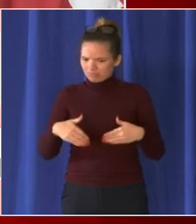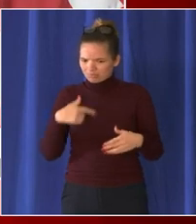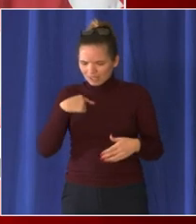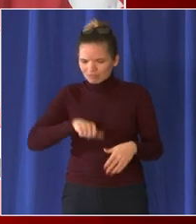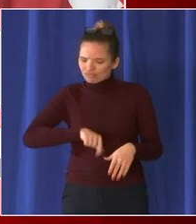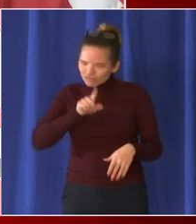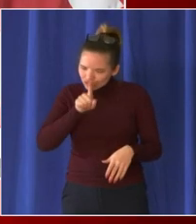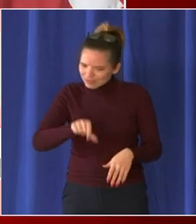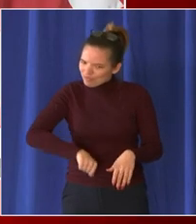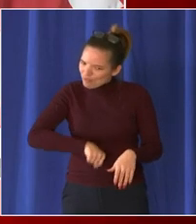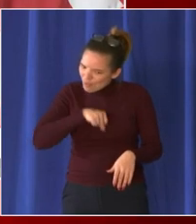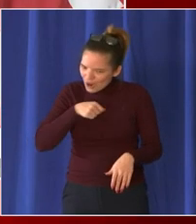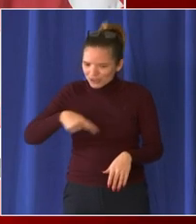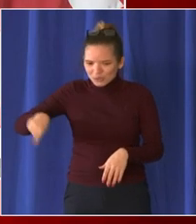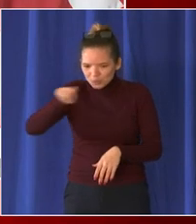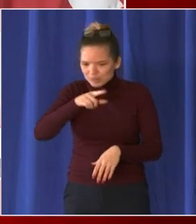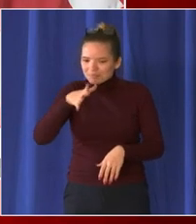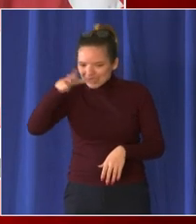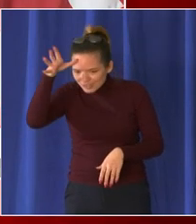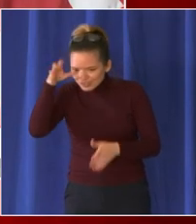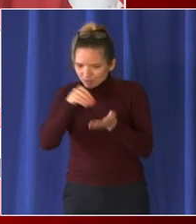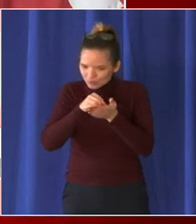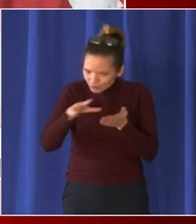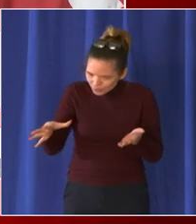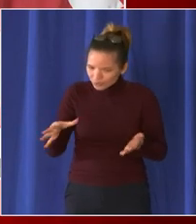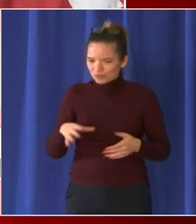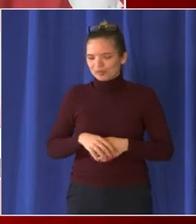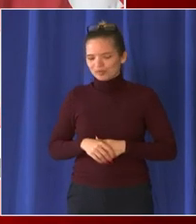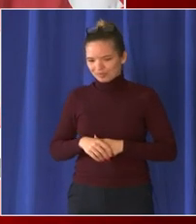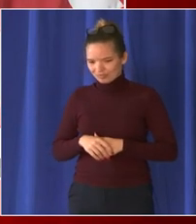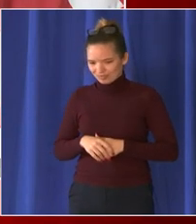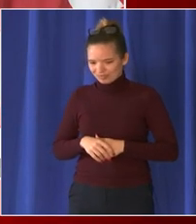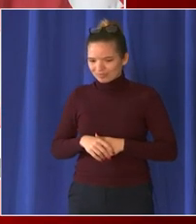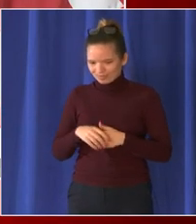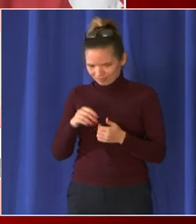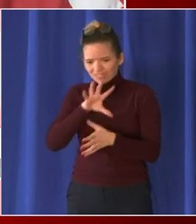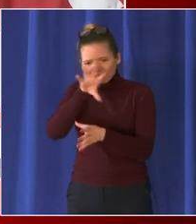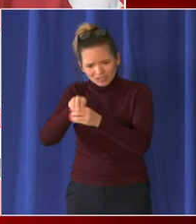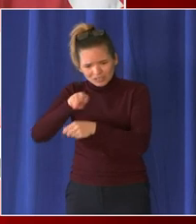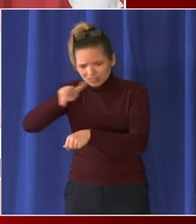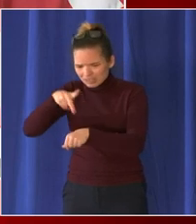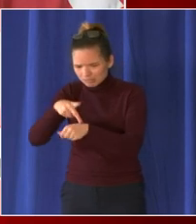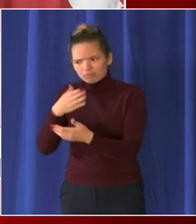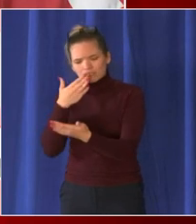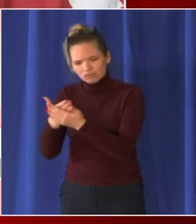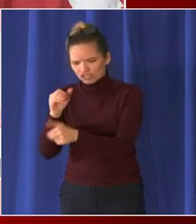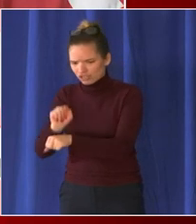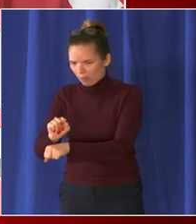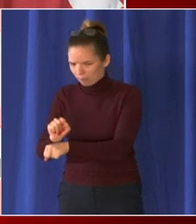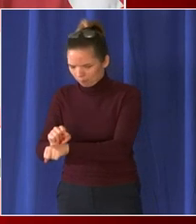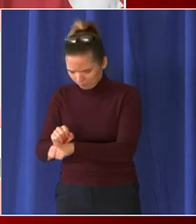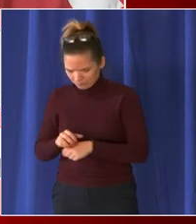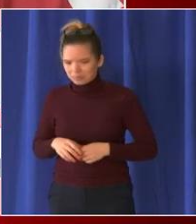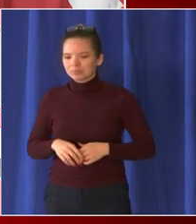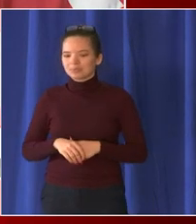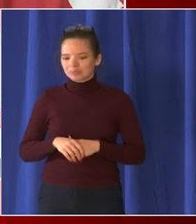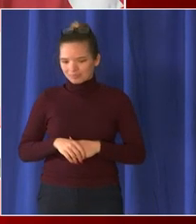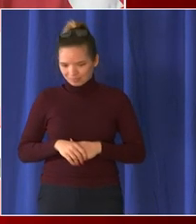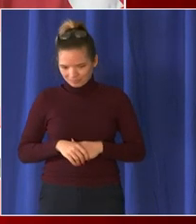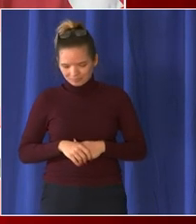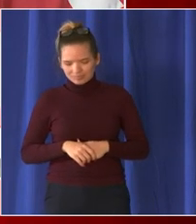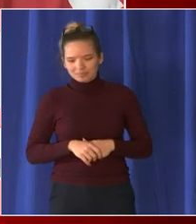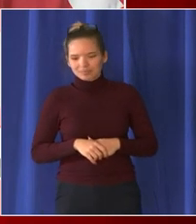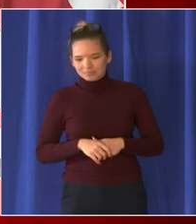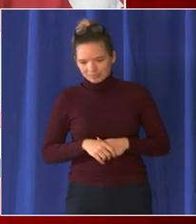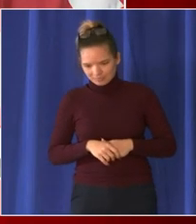the the principals are are in that group thanks and a quick follow-up any sense at this point giving current data